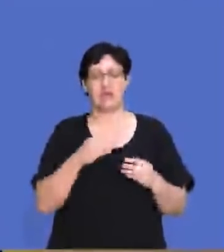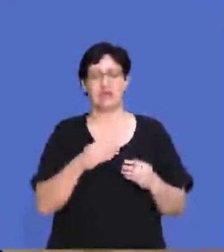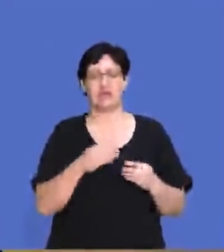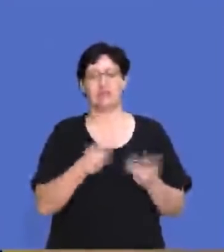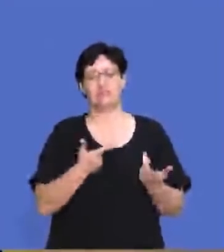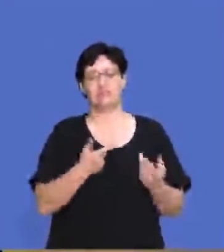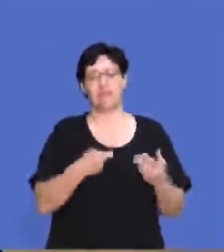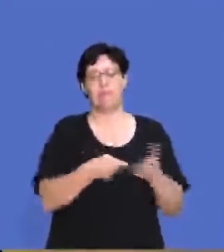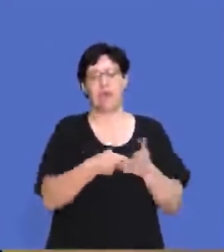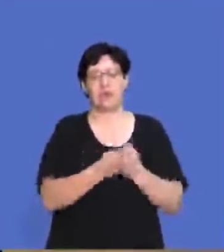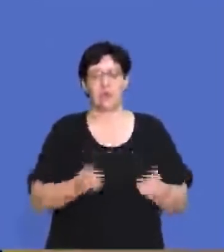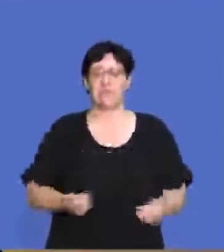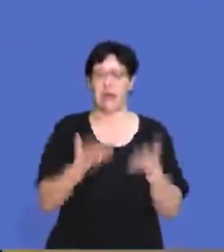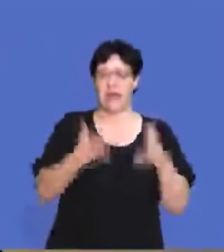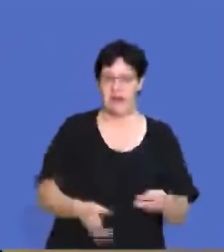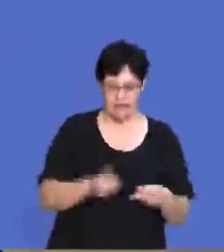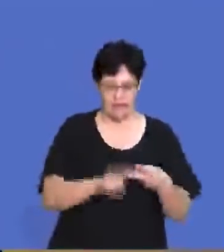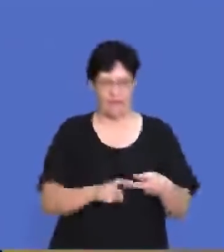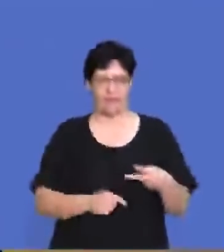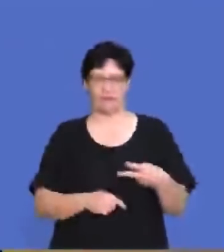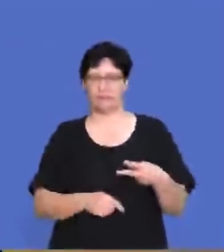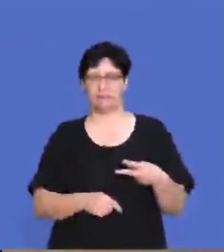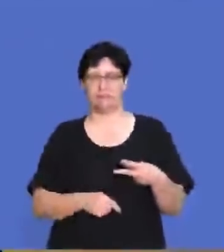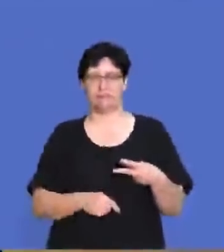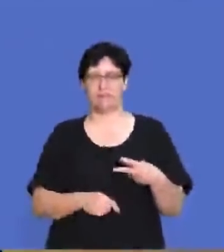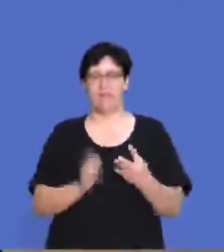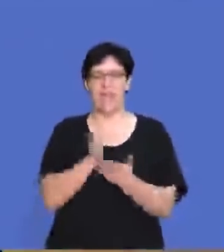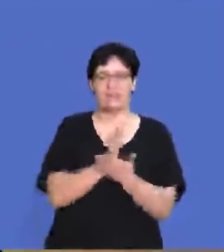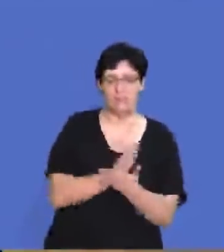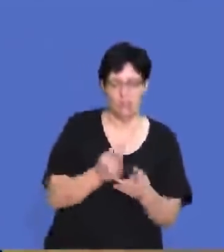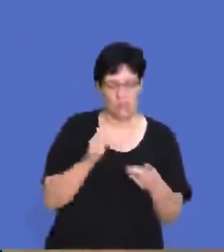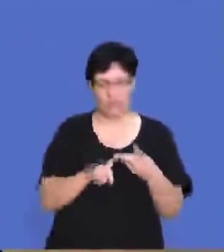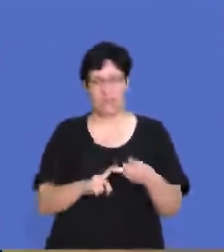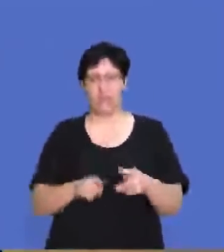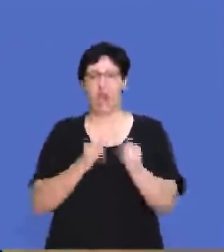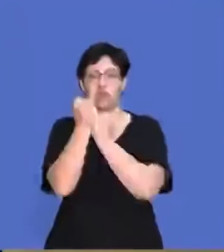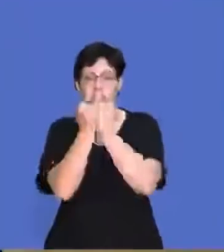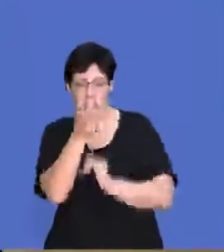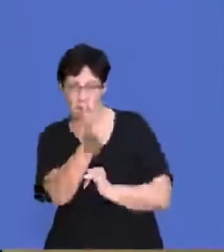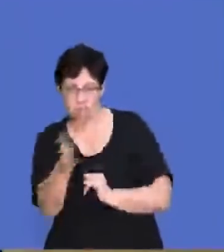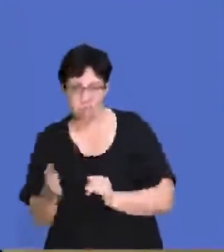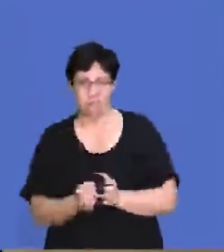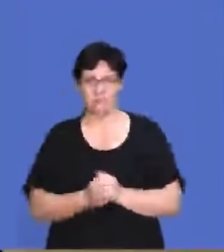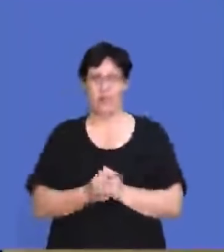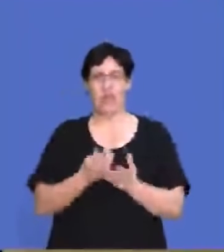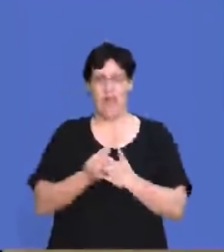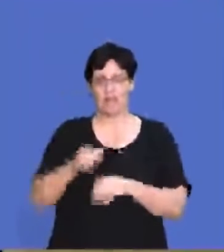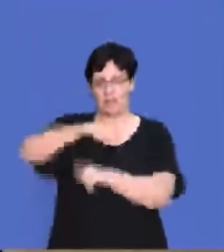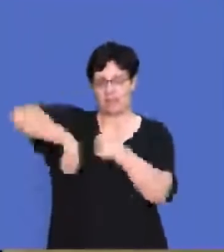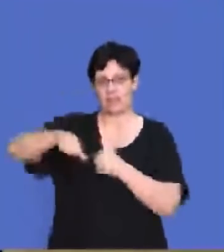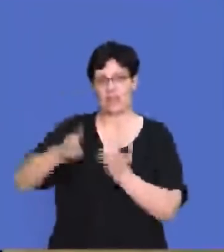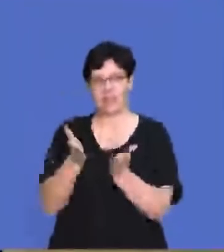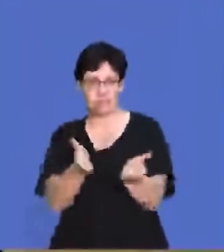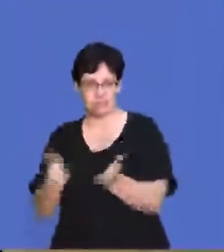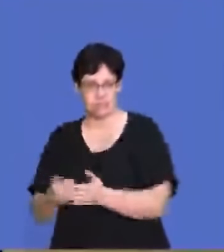the market environment is going to have our suppliers. It's going to have intermediaries. It's going to have our competition. It's going to have civil